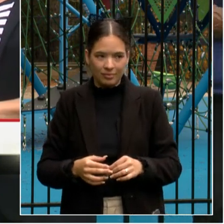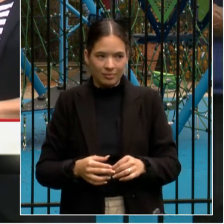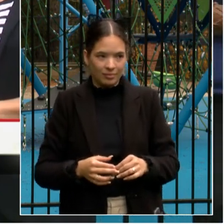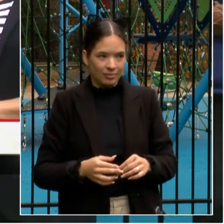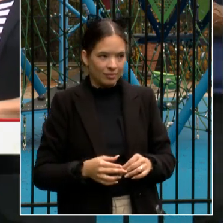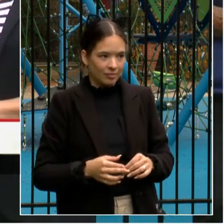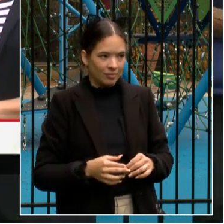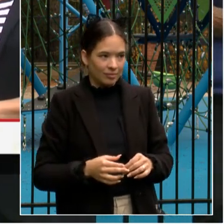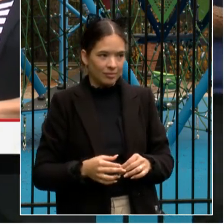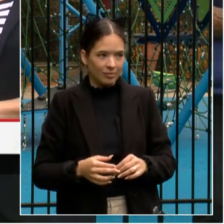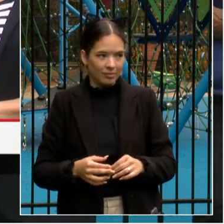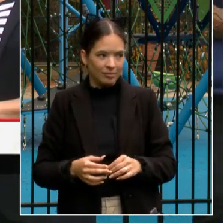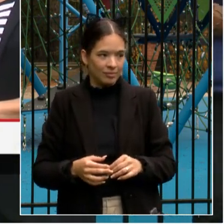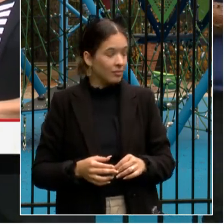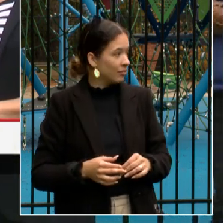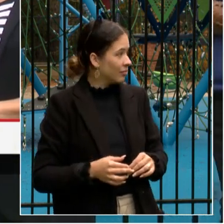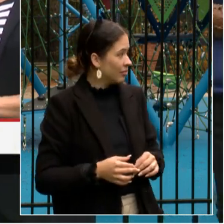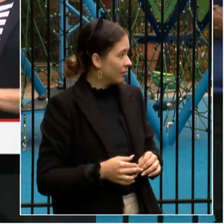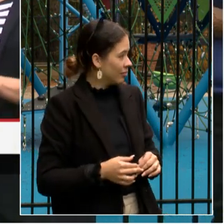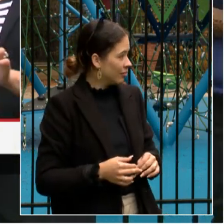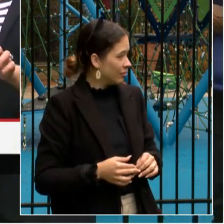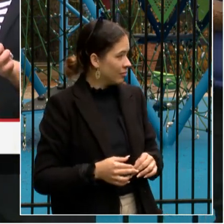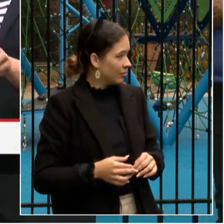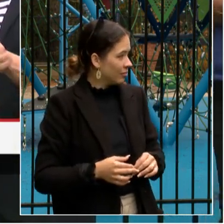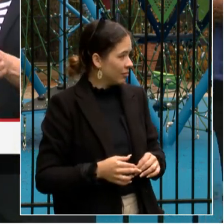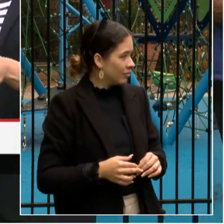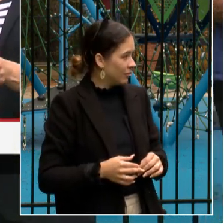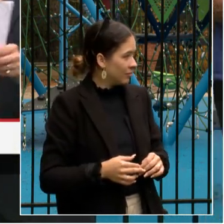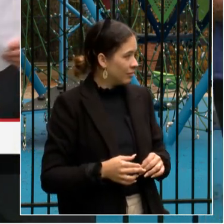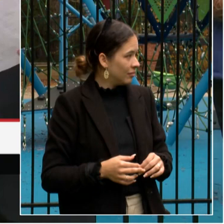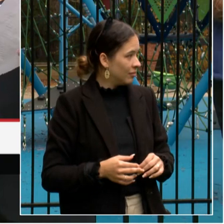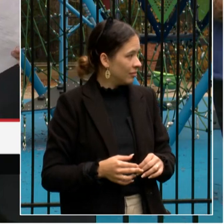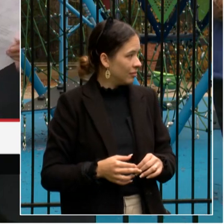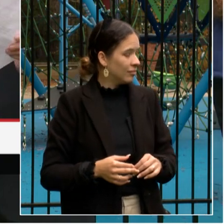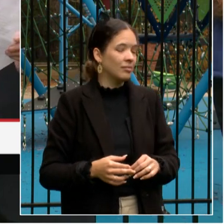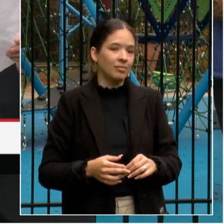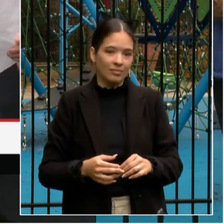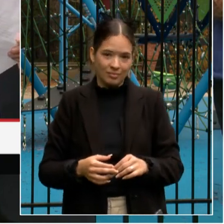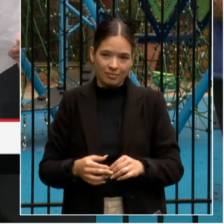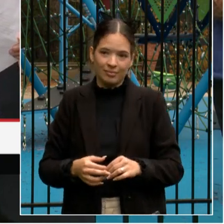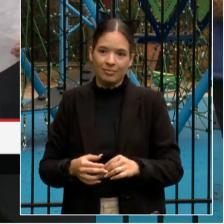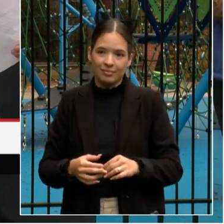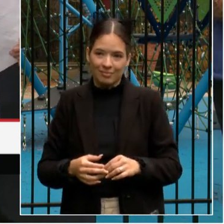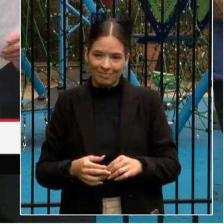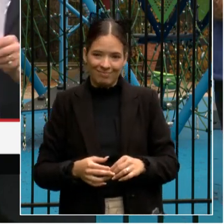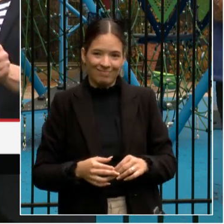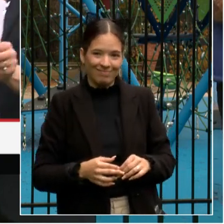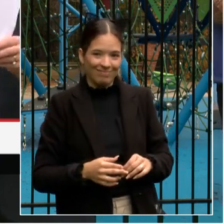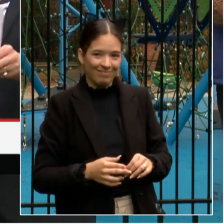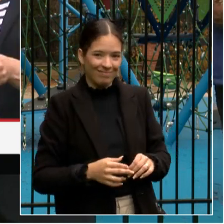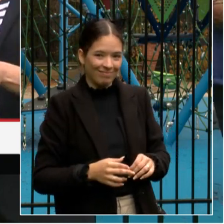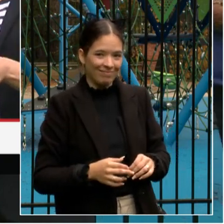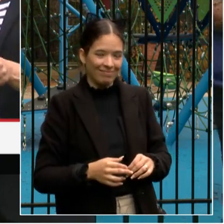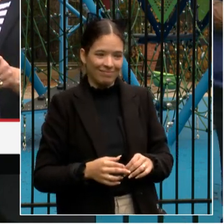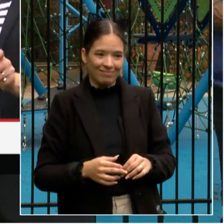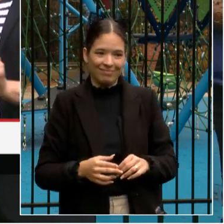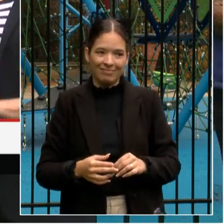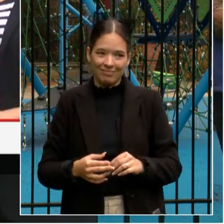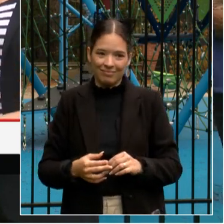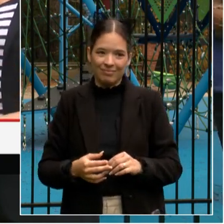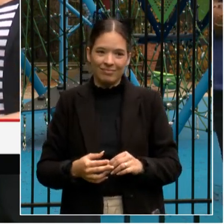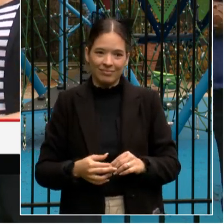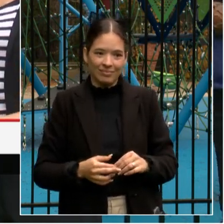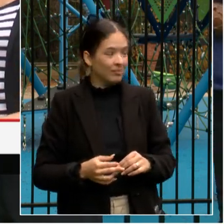personal and students of Oyster Adams who work hard every day. We have been to renovate